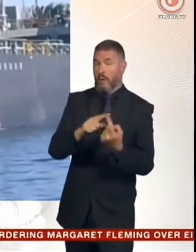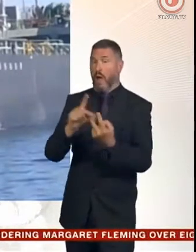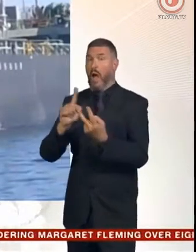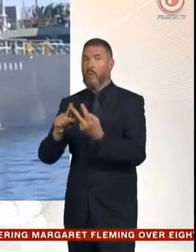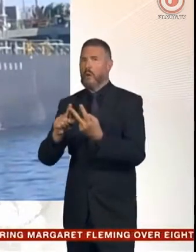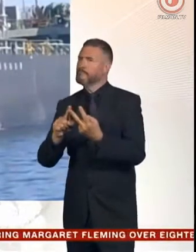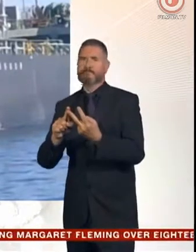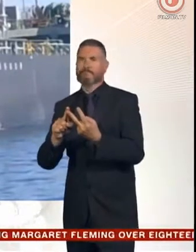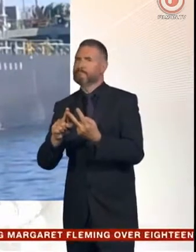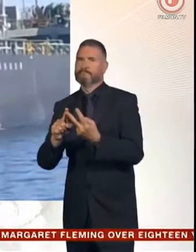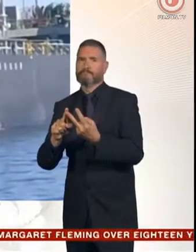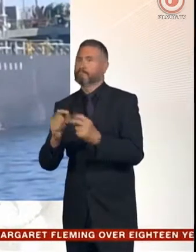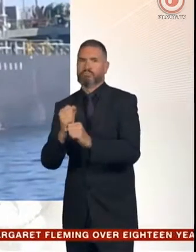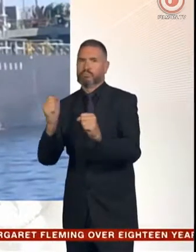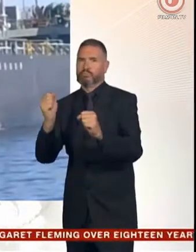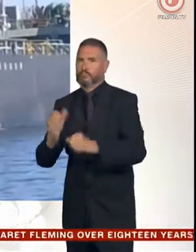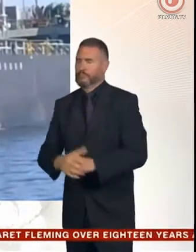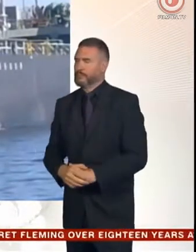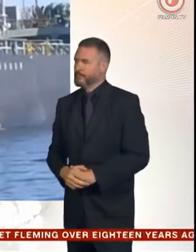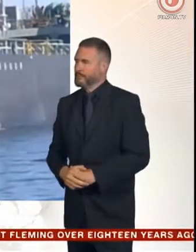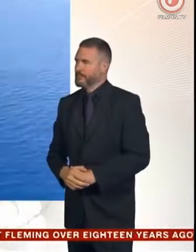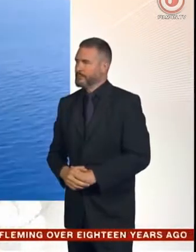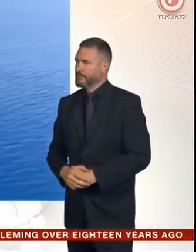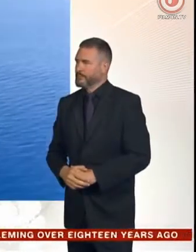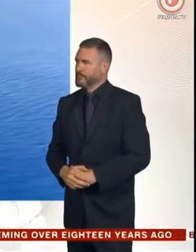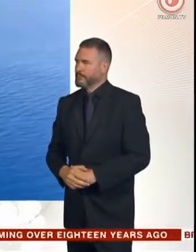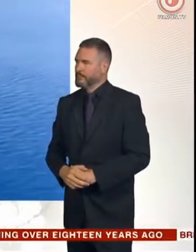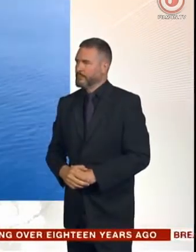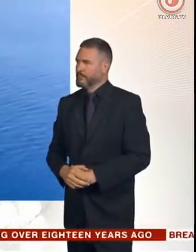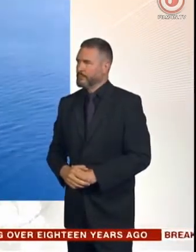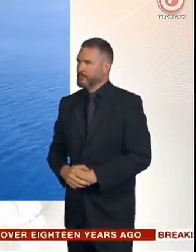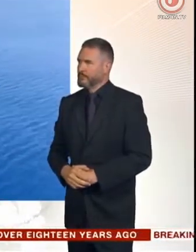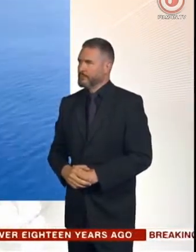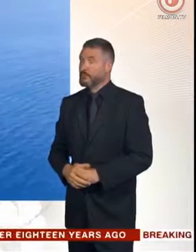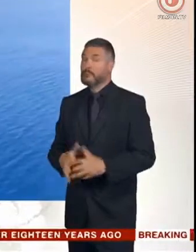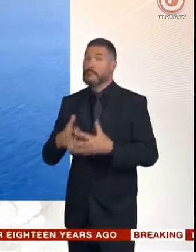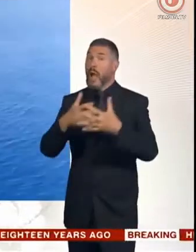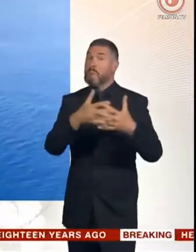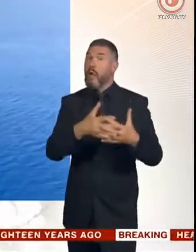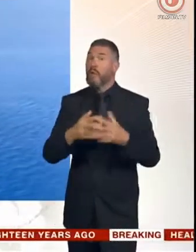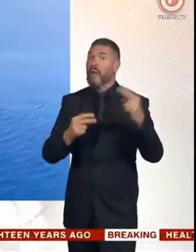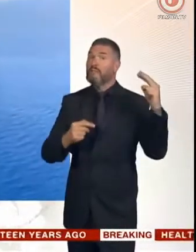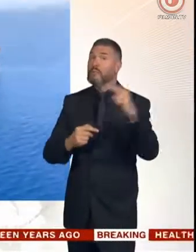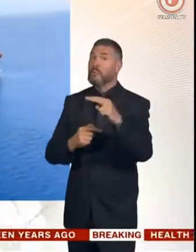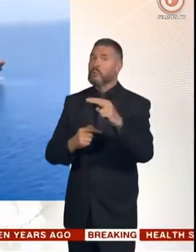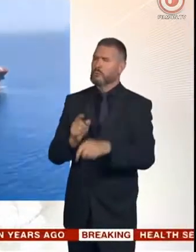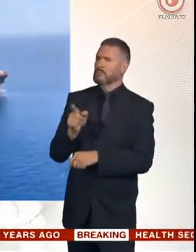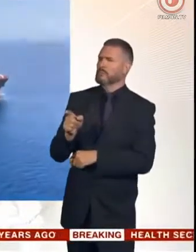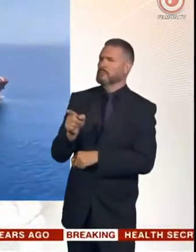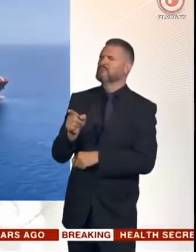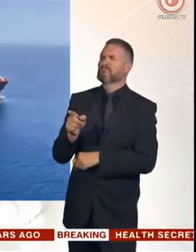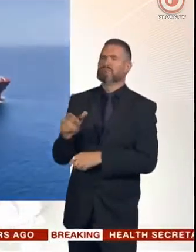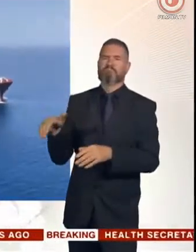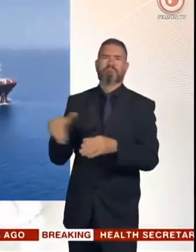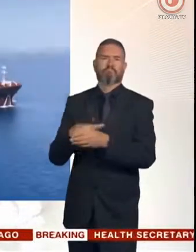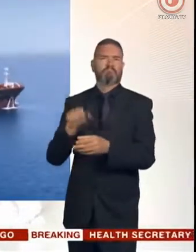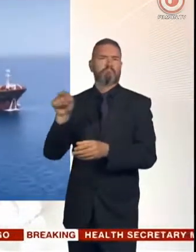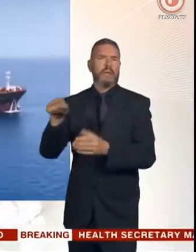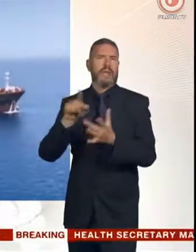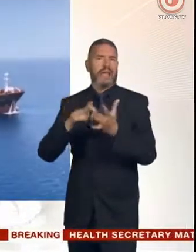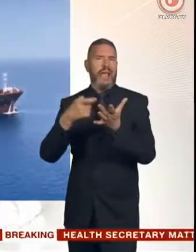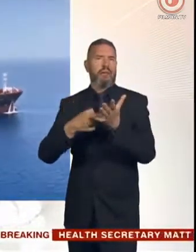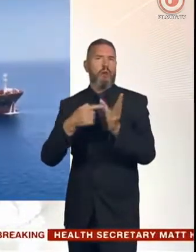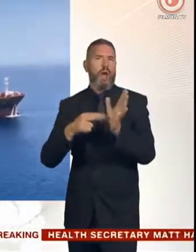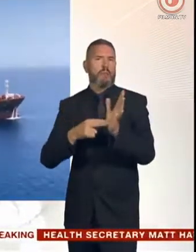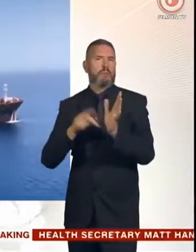other where they think the mine was still attached. America has no doubt Iran was behind these attacks on a critical